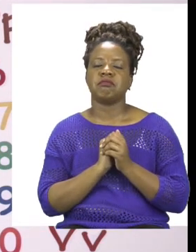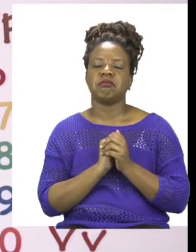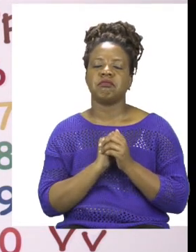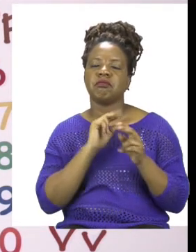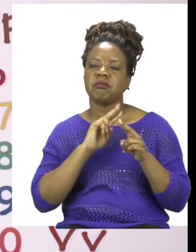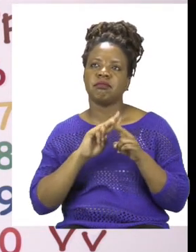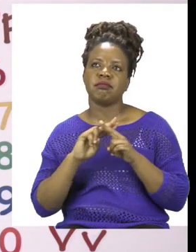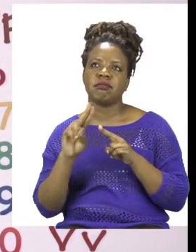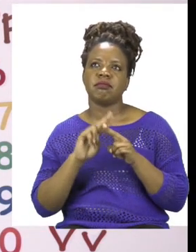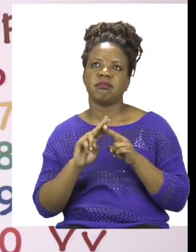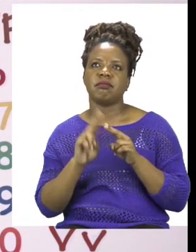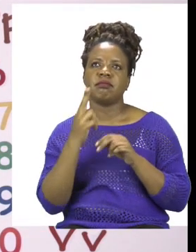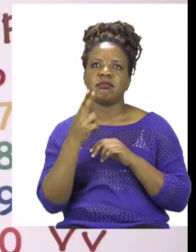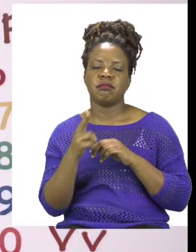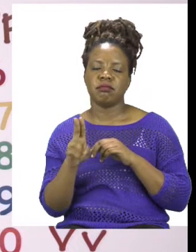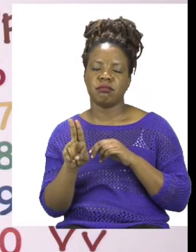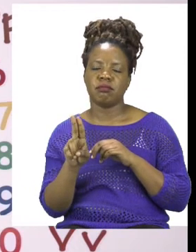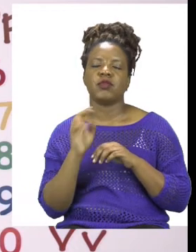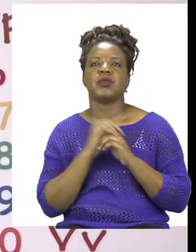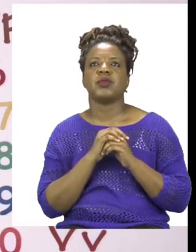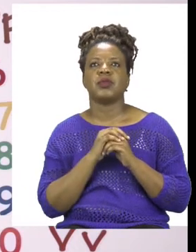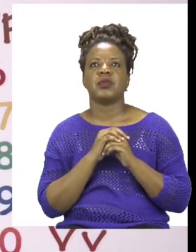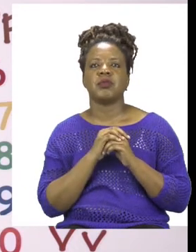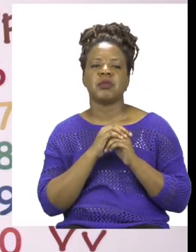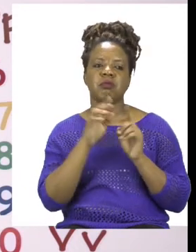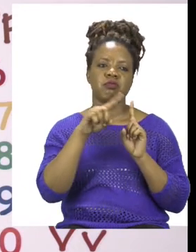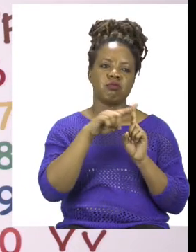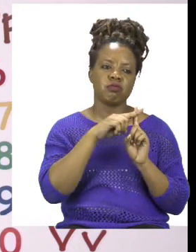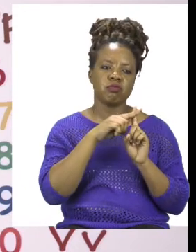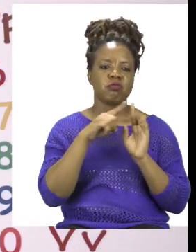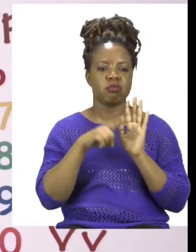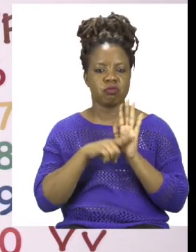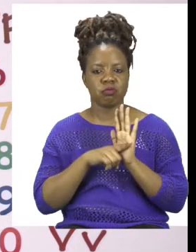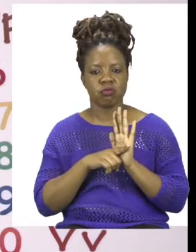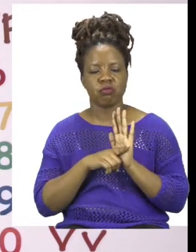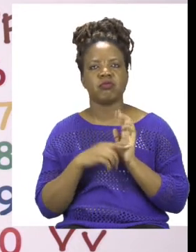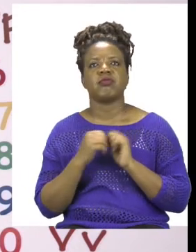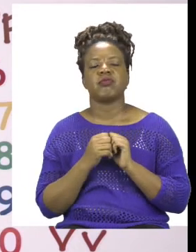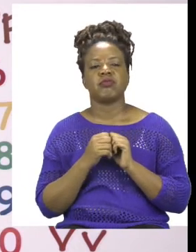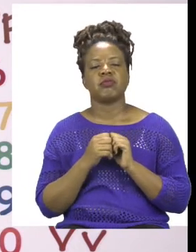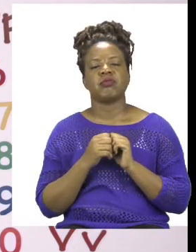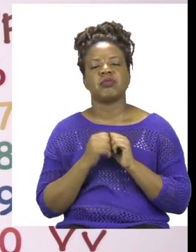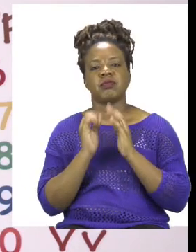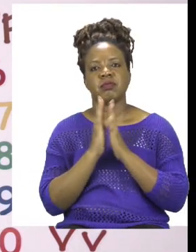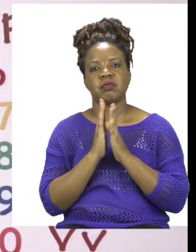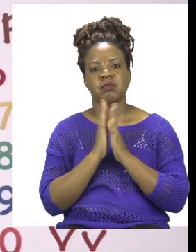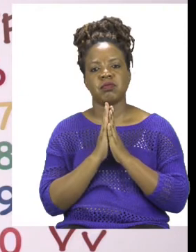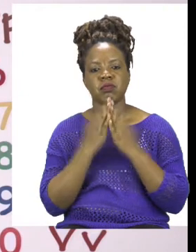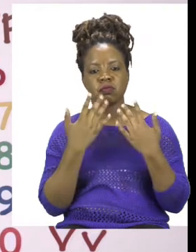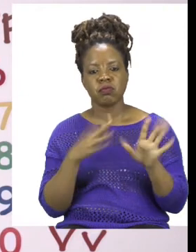both with the addition and the subtraction. And when you're done you can check that your answers are correct.